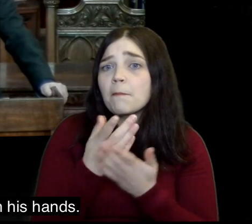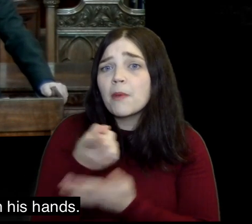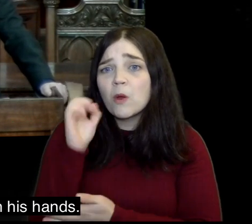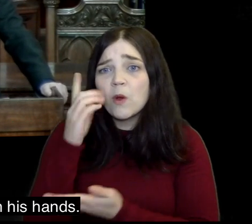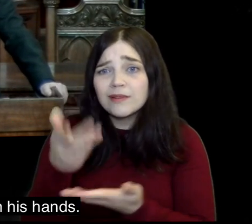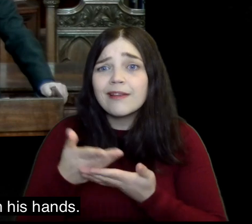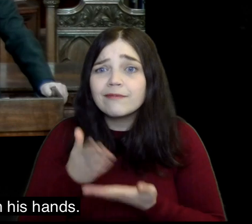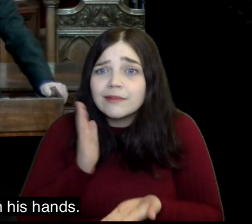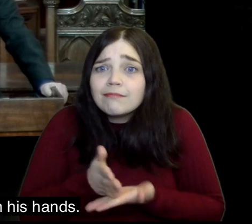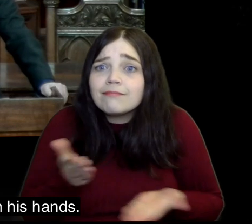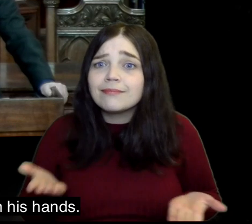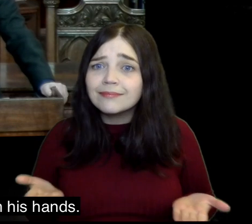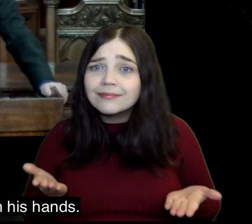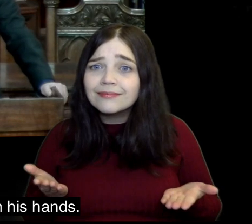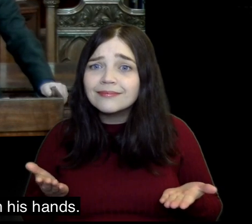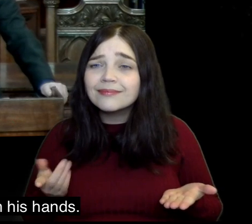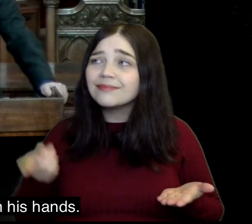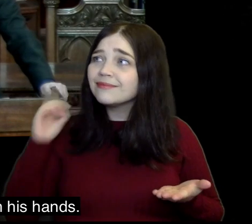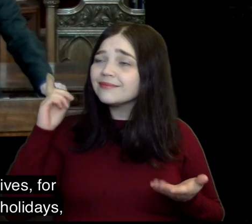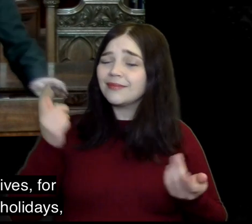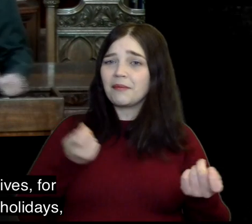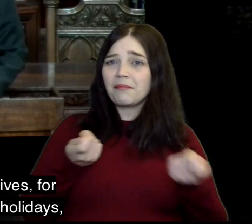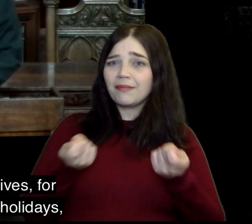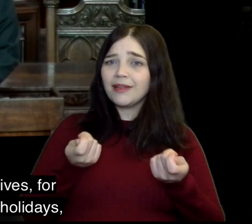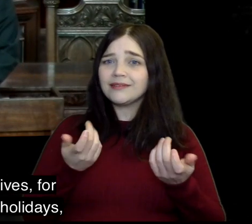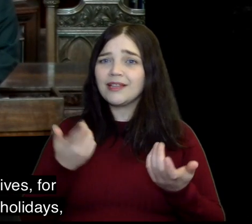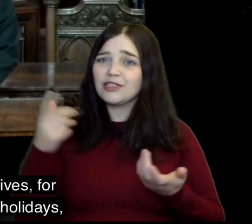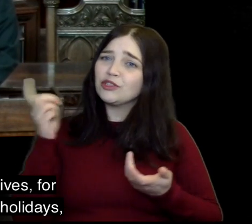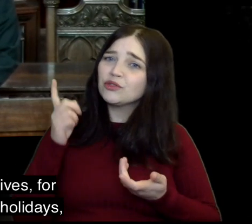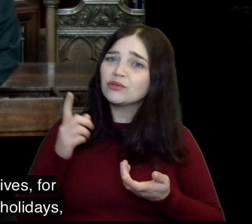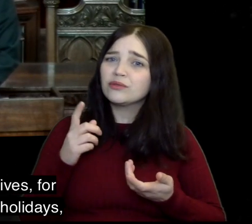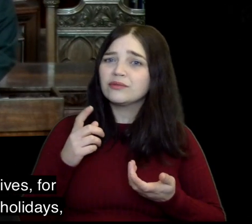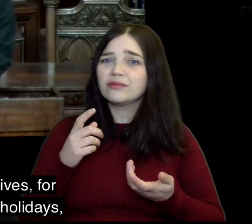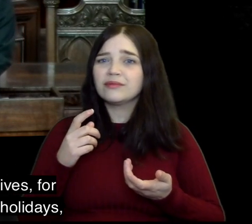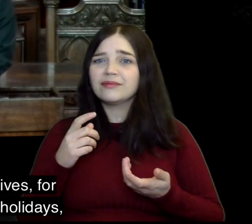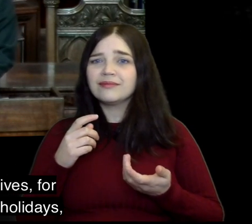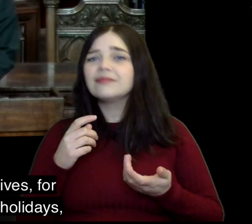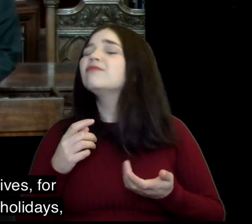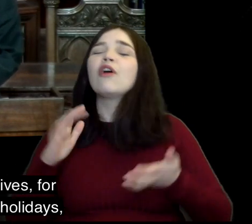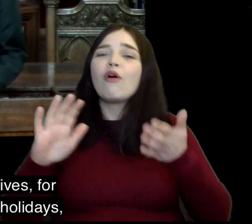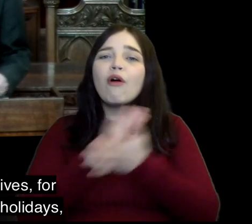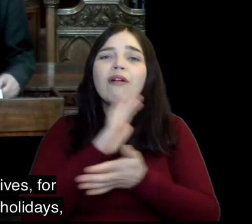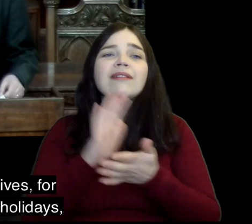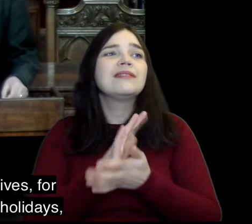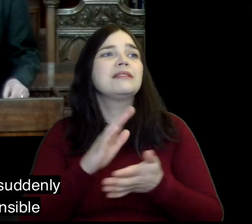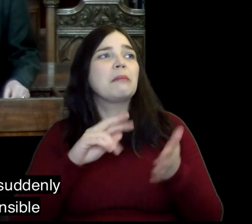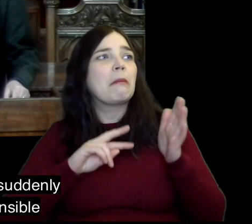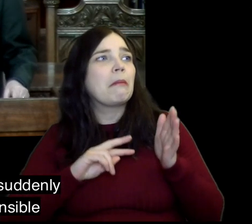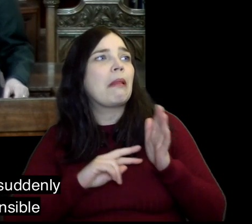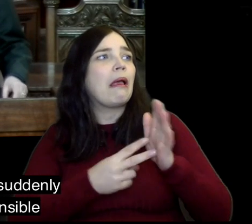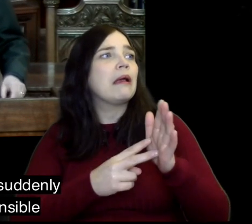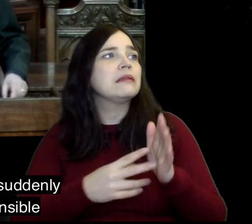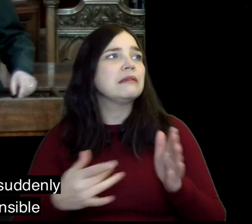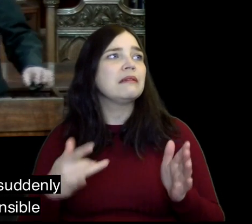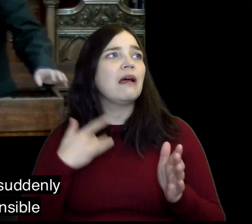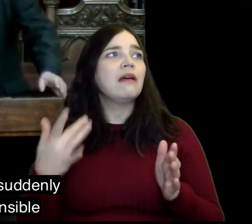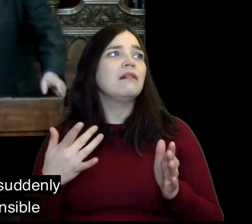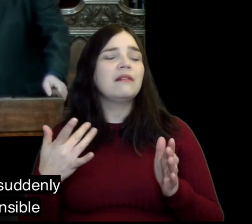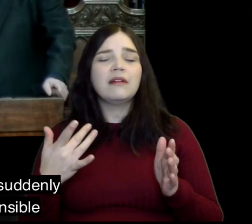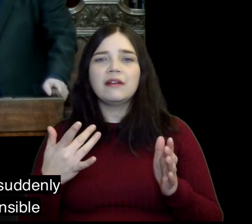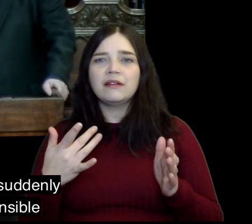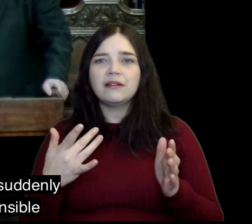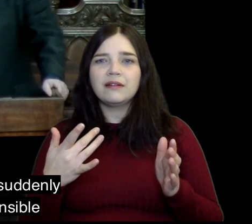is actually God's gift and we are actually in his hands our plans for our lives for our church for our holidays